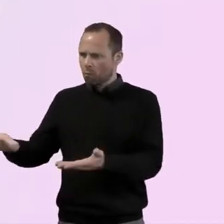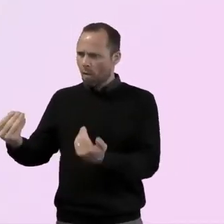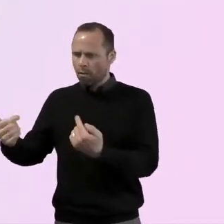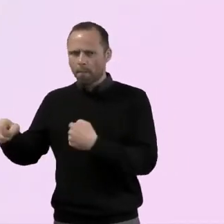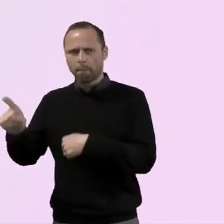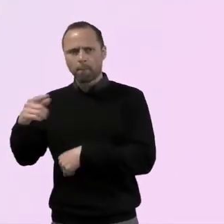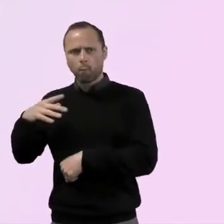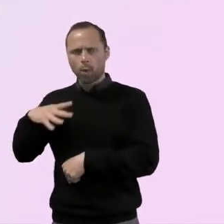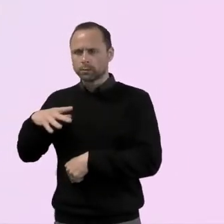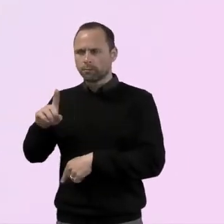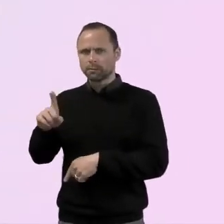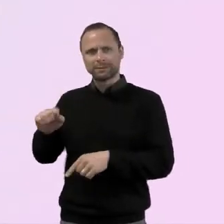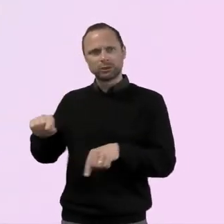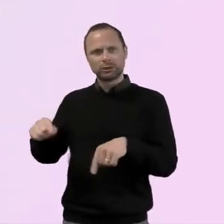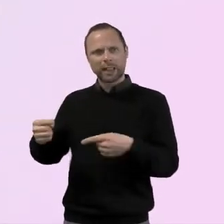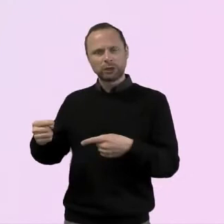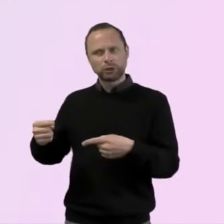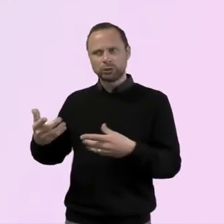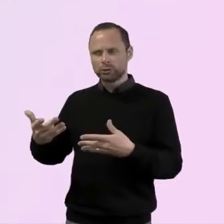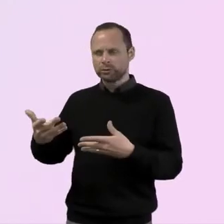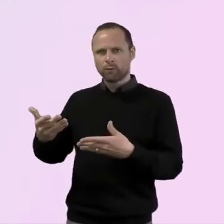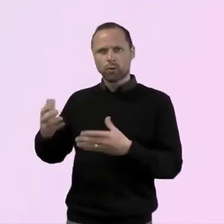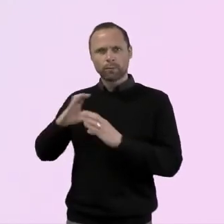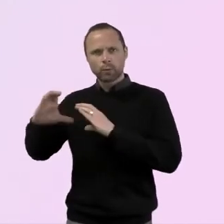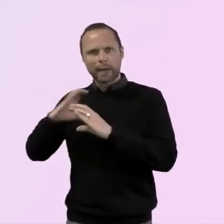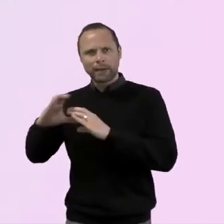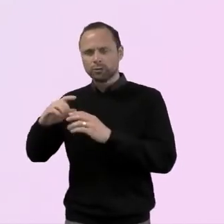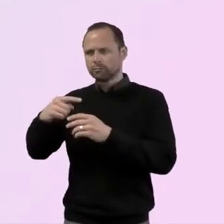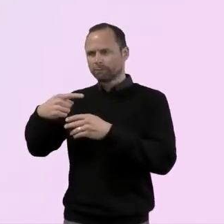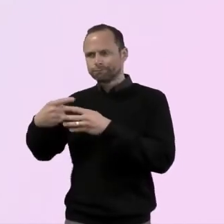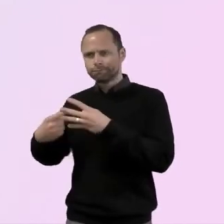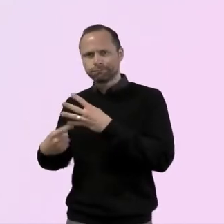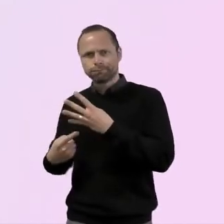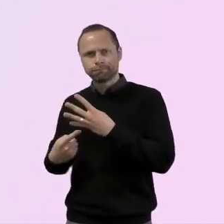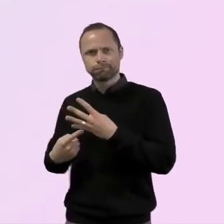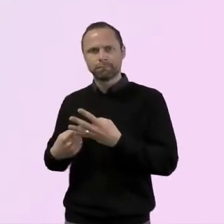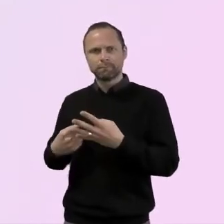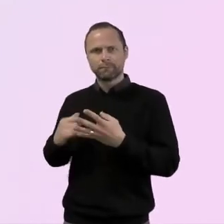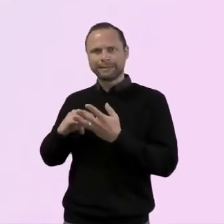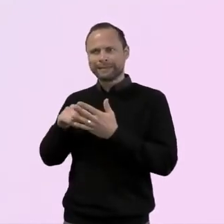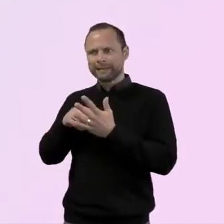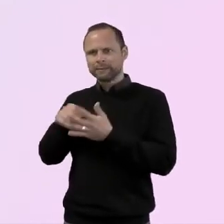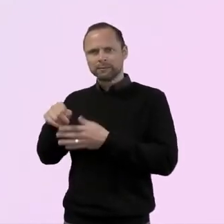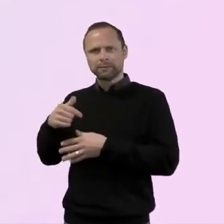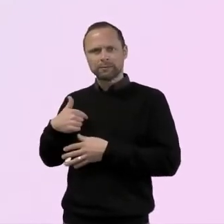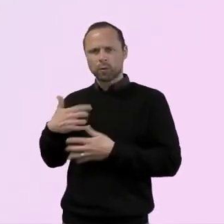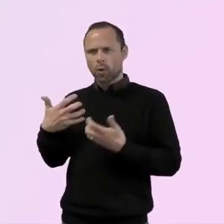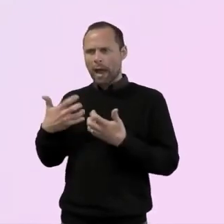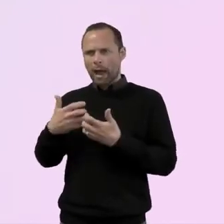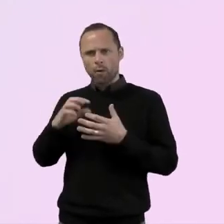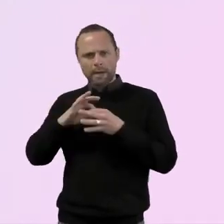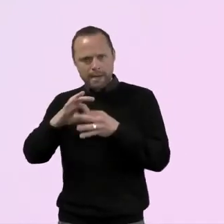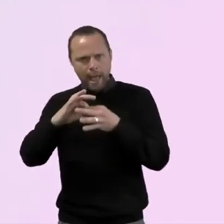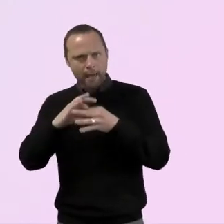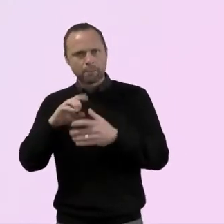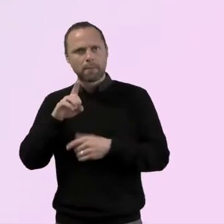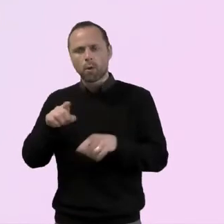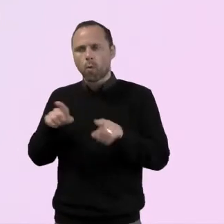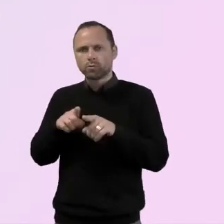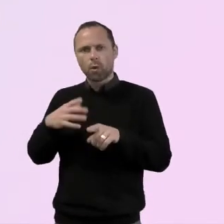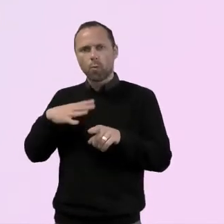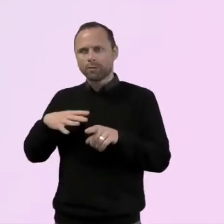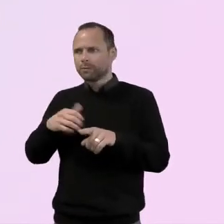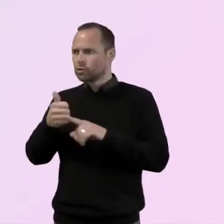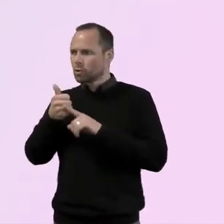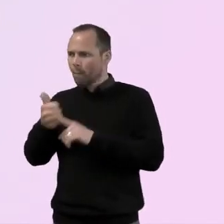some challenges or special needs? How do you, how do you support, combine that, you know, make that connection and then, and then support in a way that's really going to be effective?